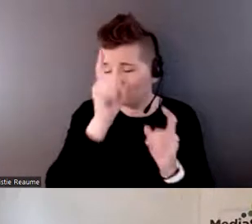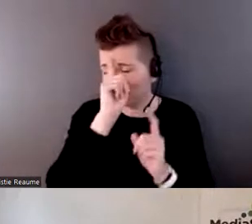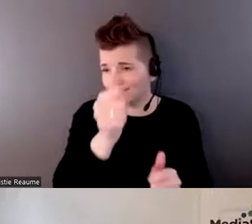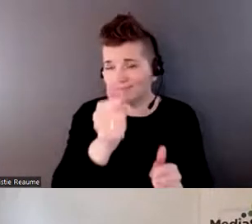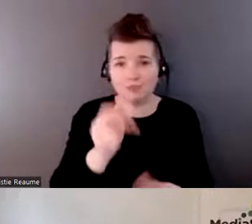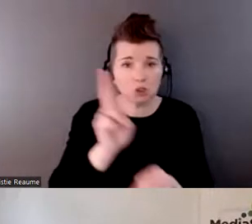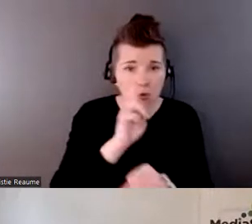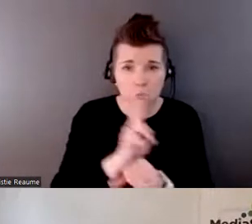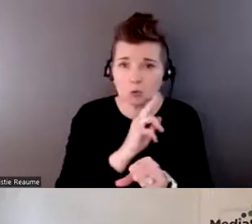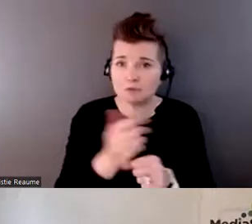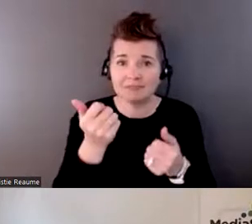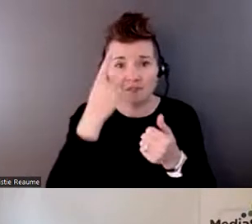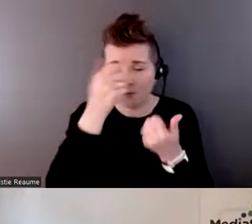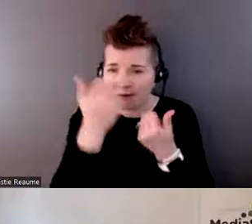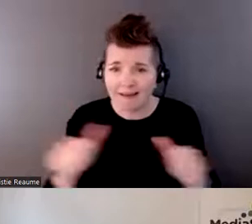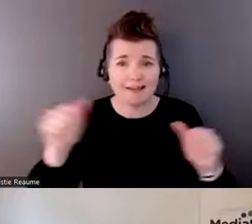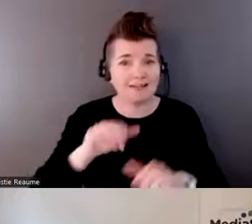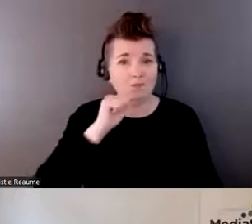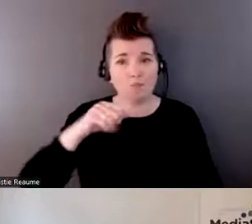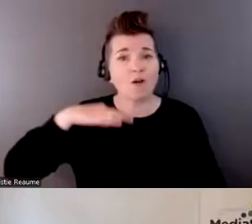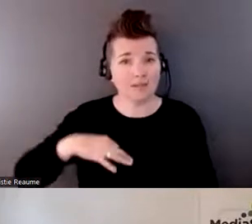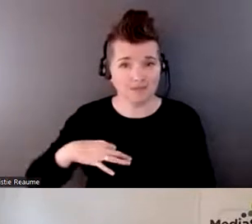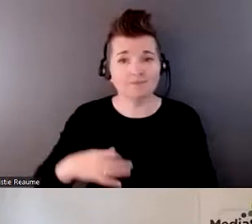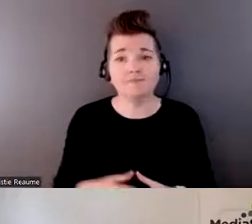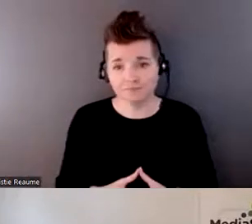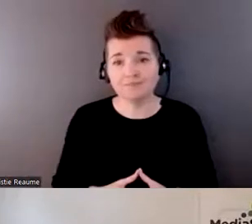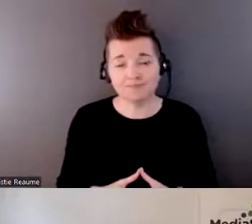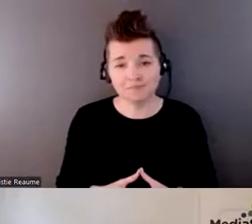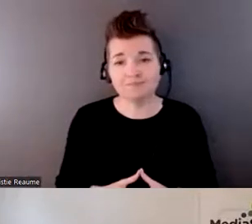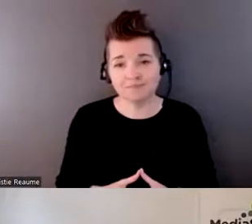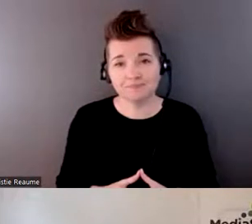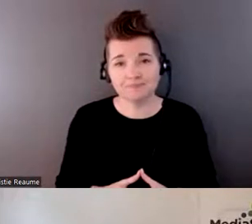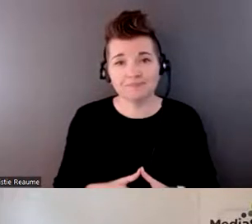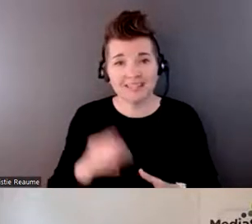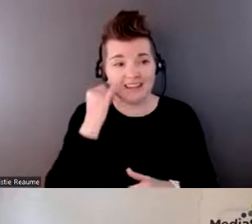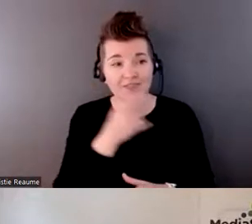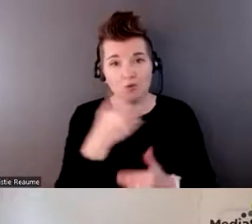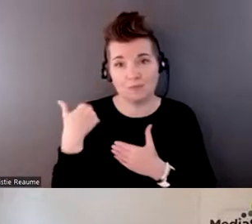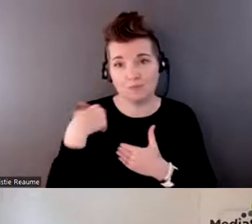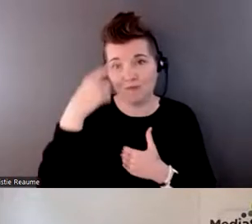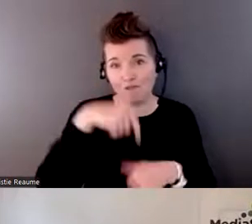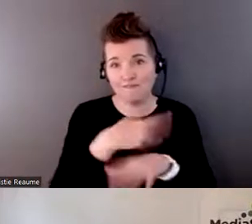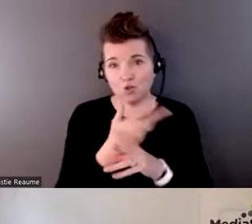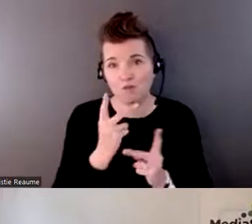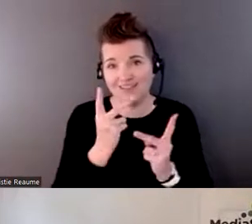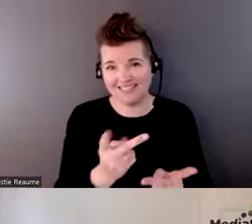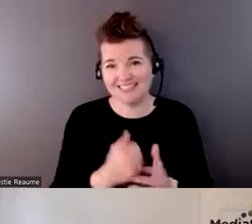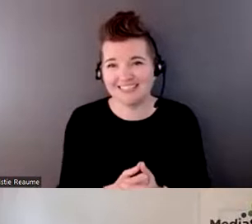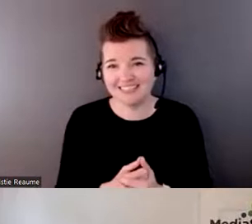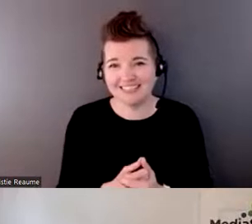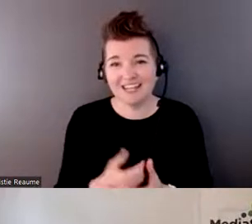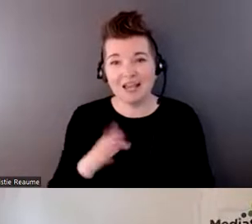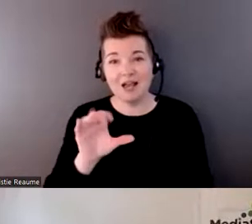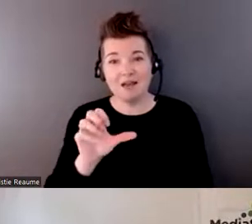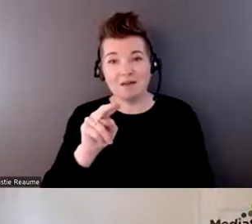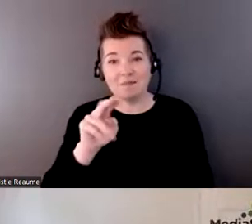for any nonprofit that is dealing with virtual visits. That was going to be my next question. know, can you